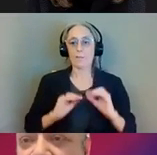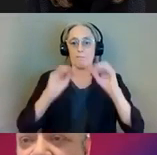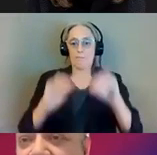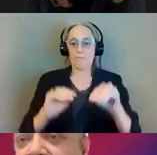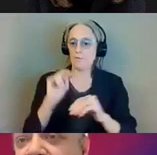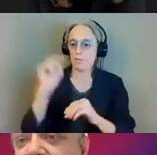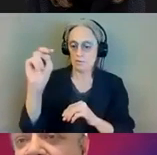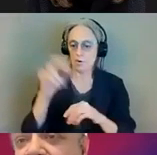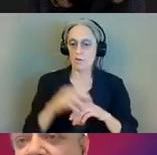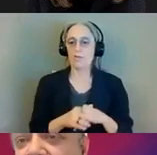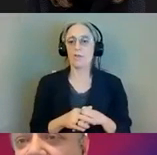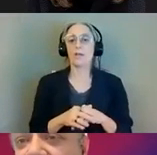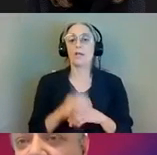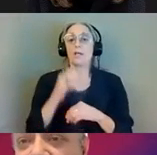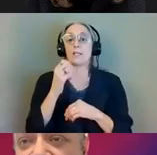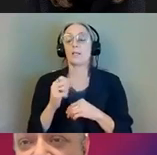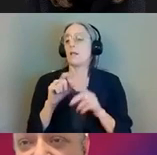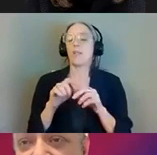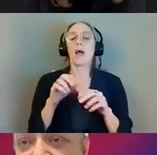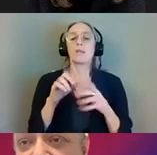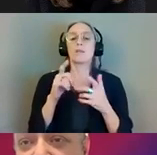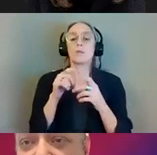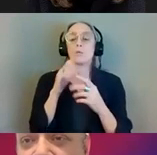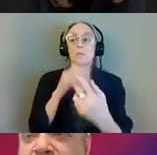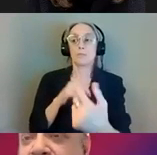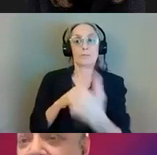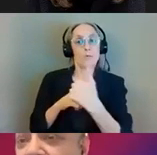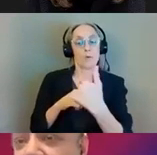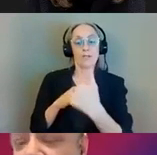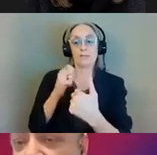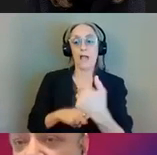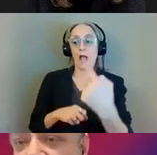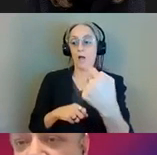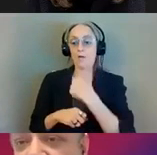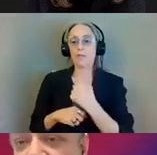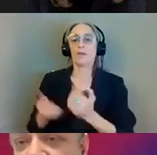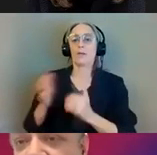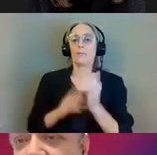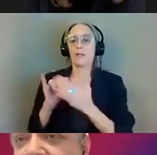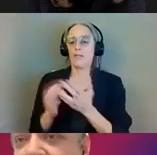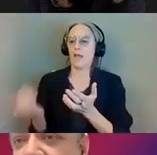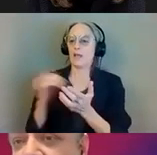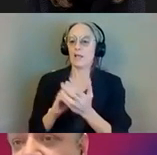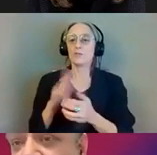southbound side with temporary stations at Bryn Mawr and Argyle again.